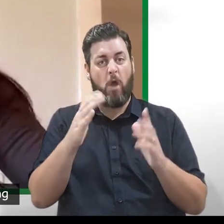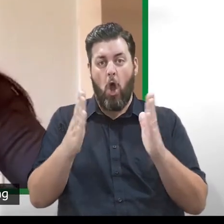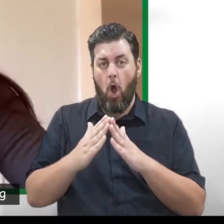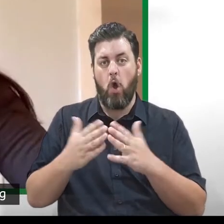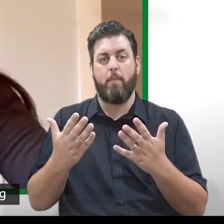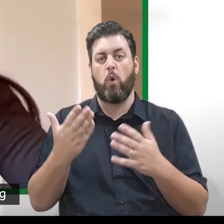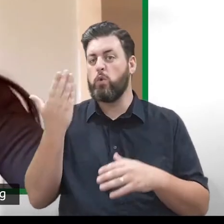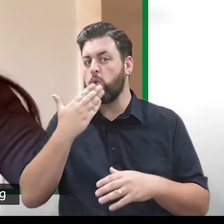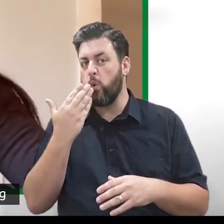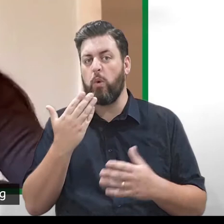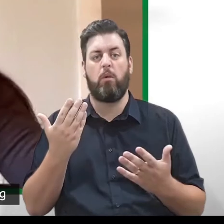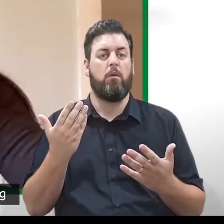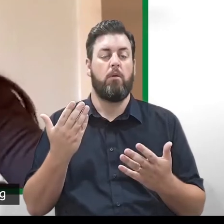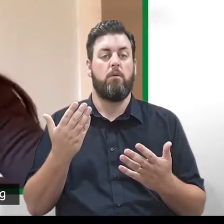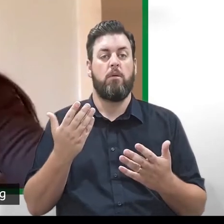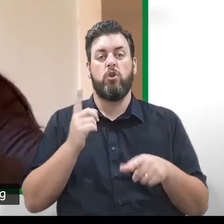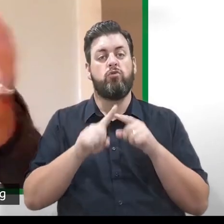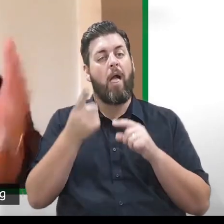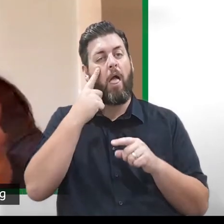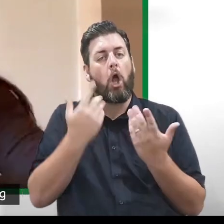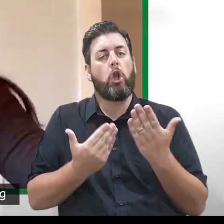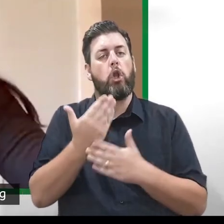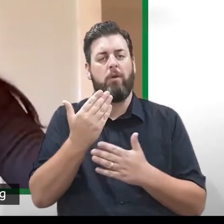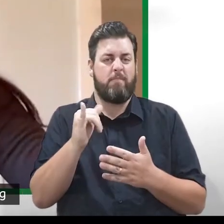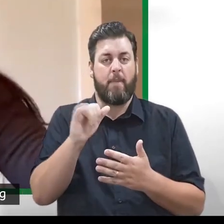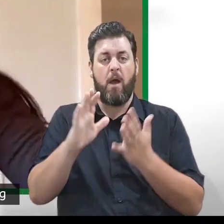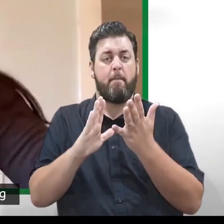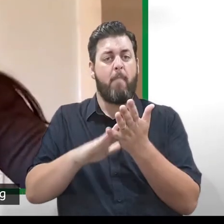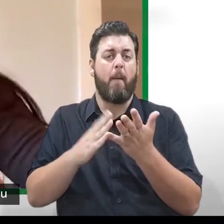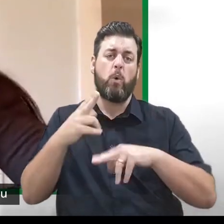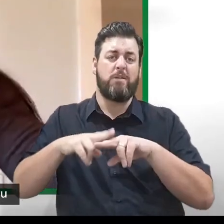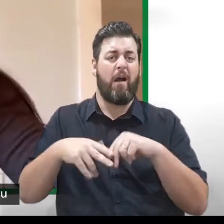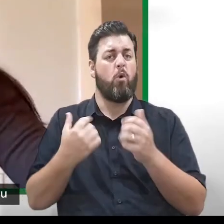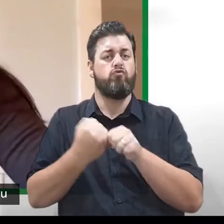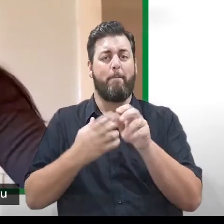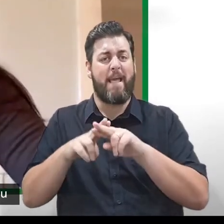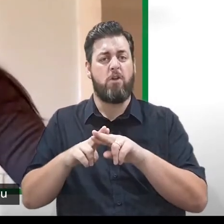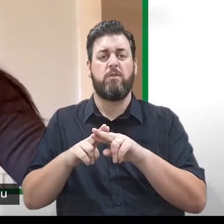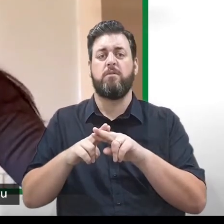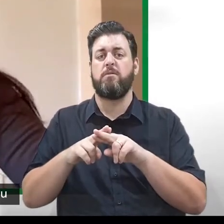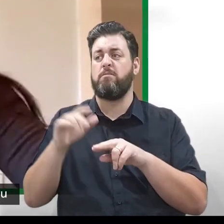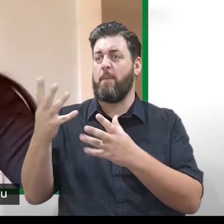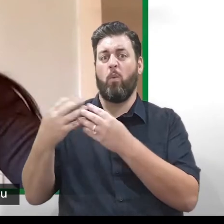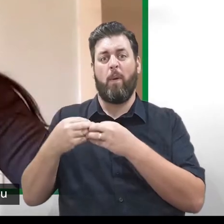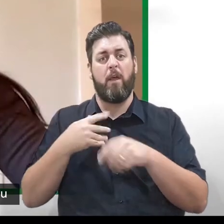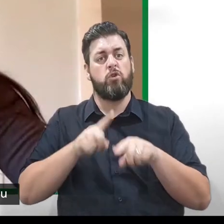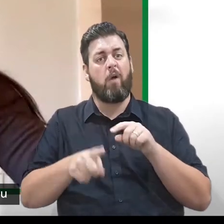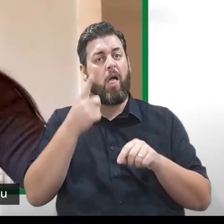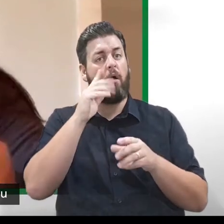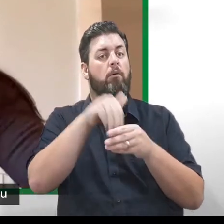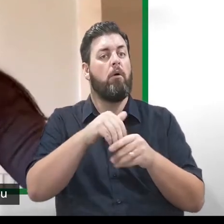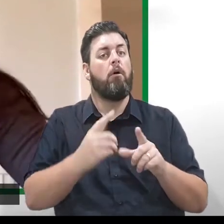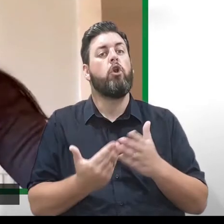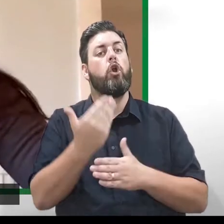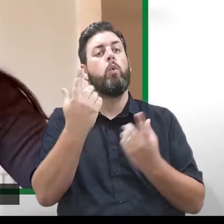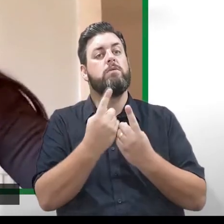a go at something new. Get mums, dads, grandparents, whoever you're living with during lockdown to maybe try something new with you. And who